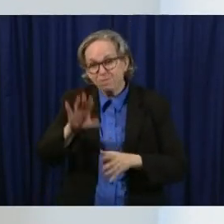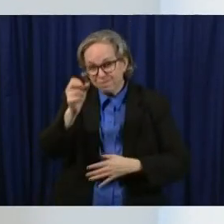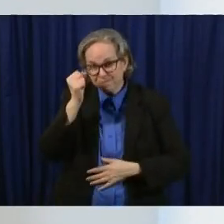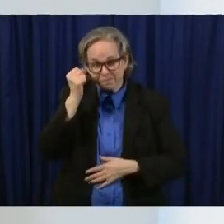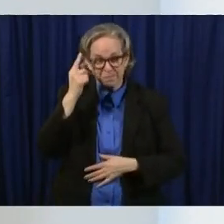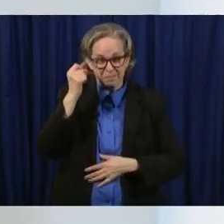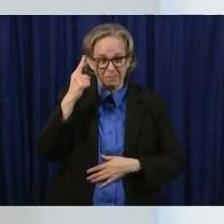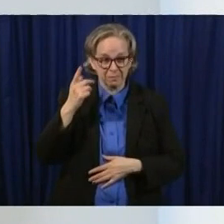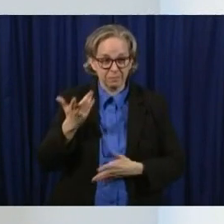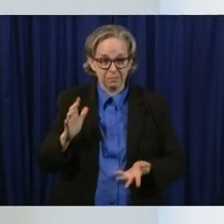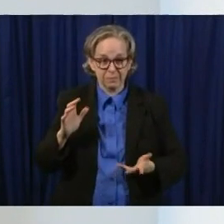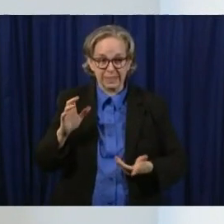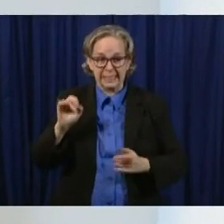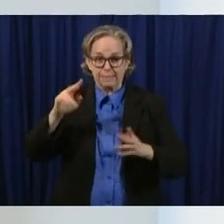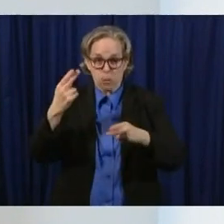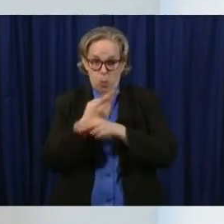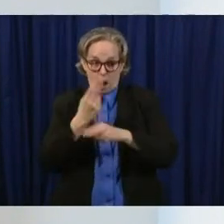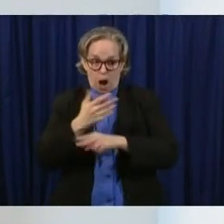best practices